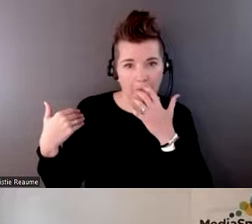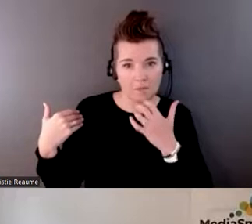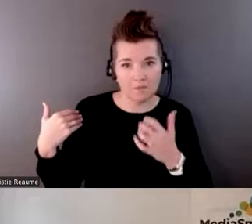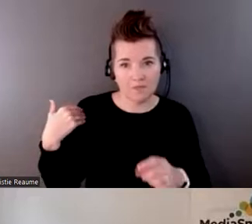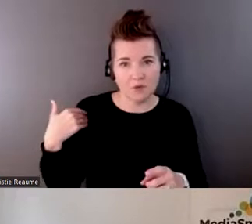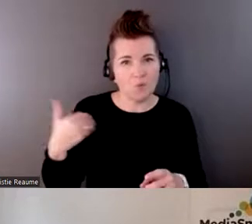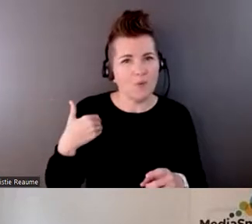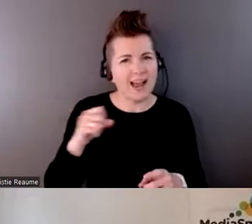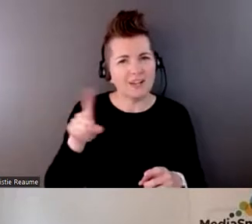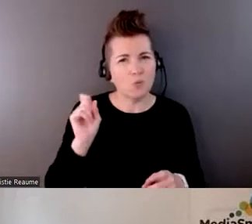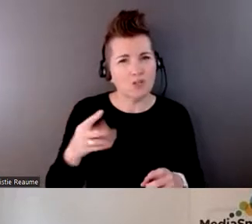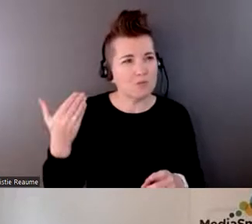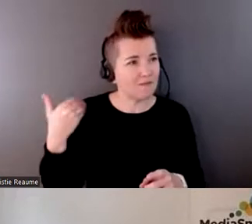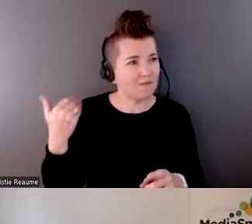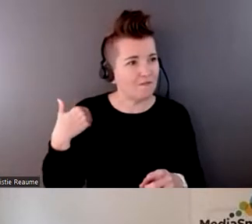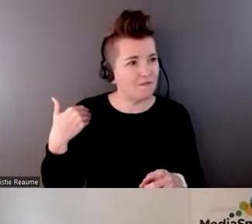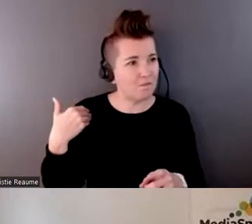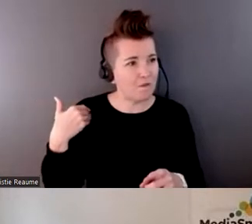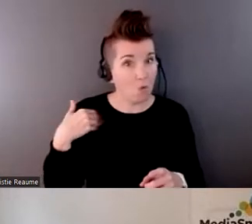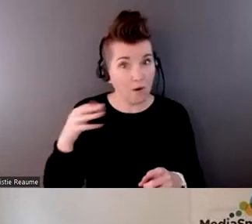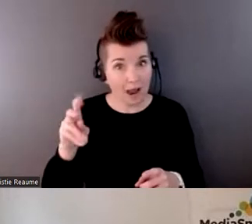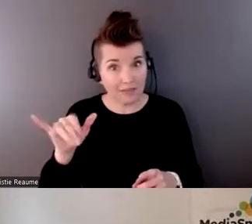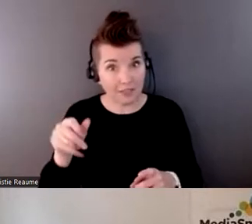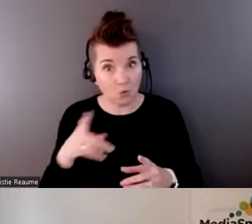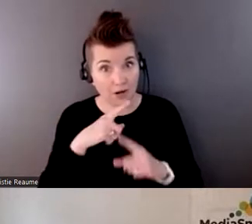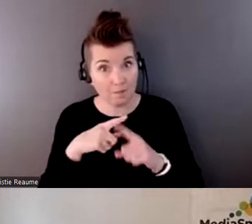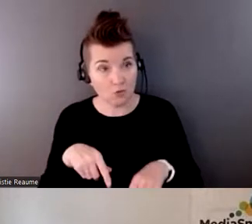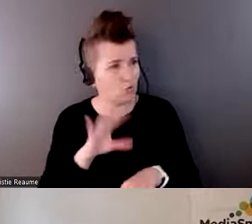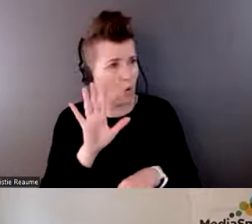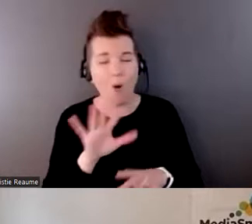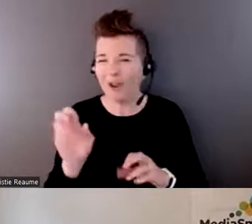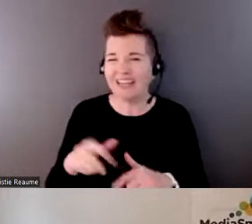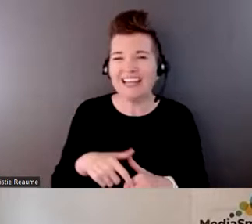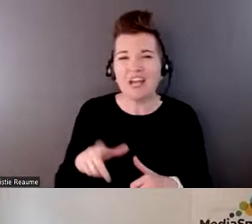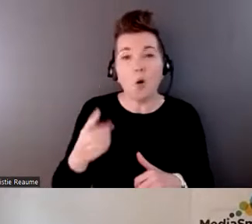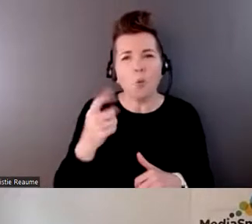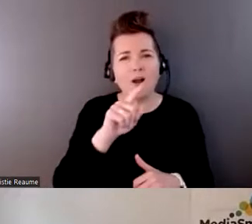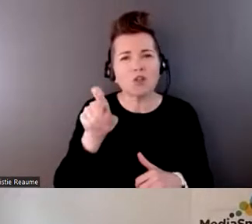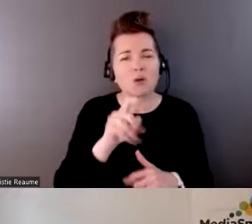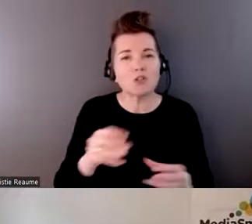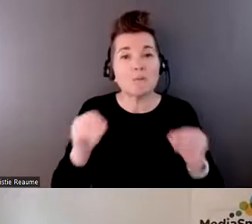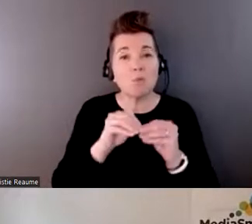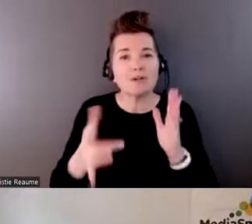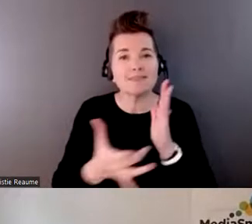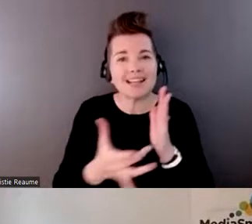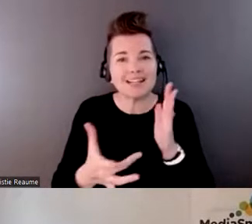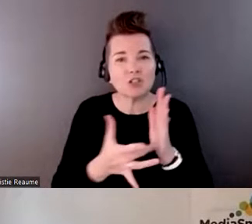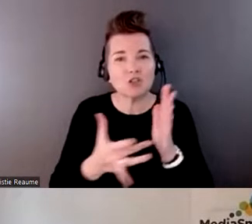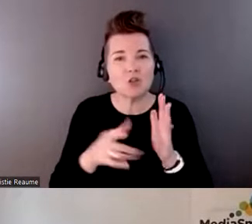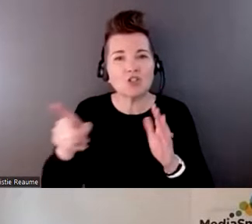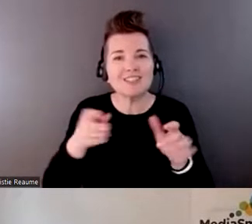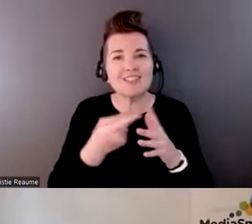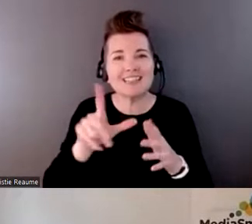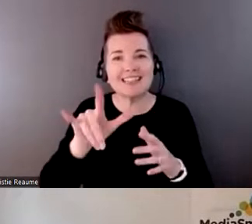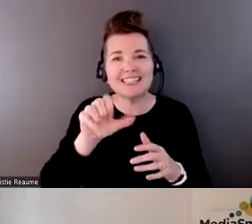no. Okay. We had a question earlier that was a bit more technical and I think Lisa started answering it in writing, which had to do with